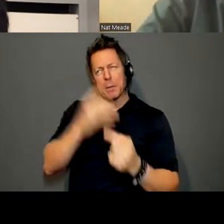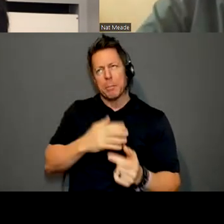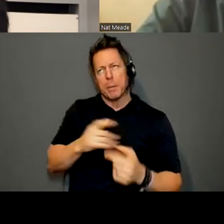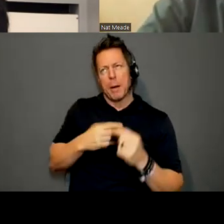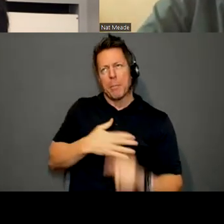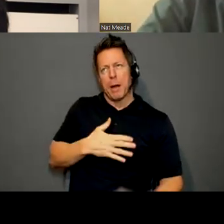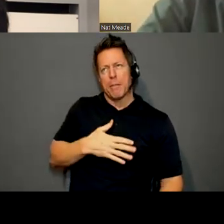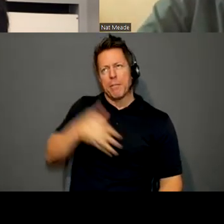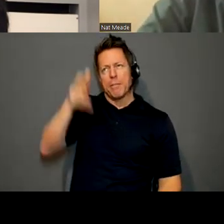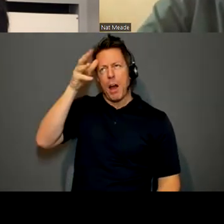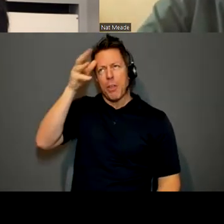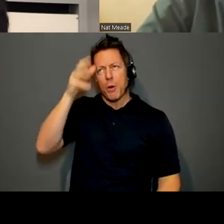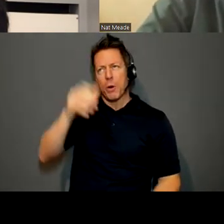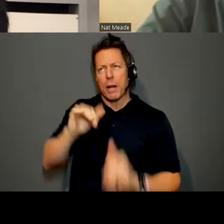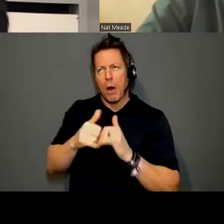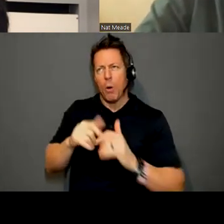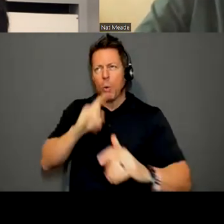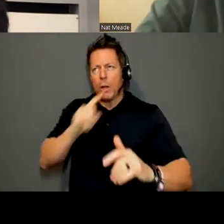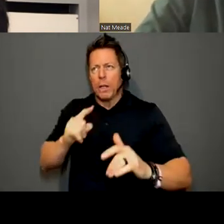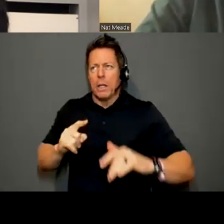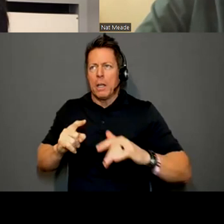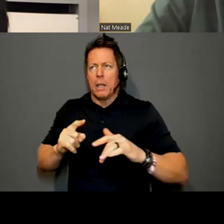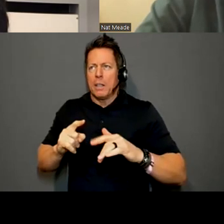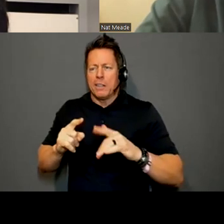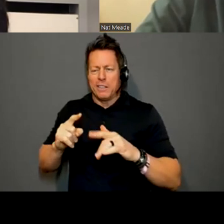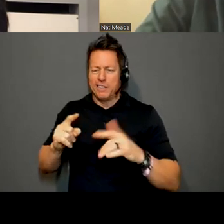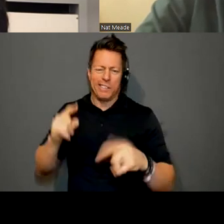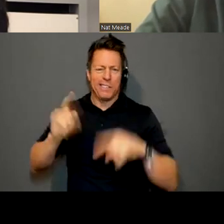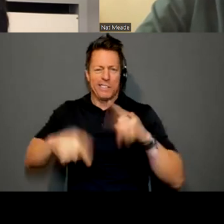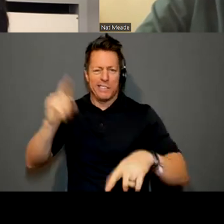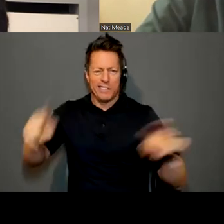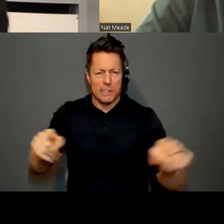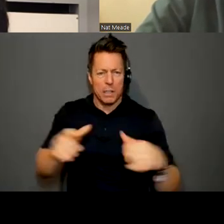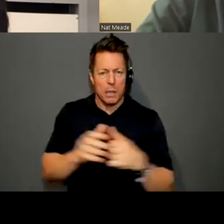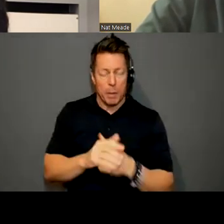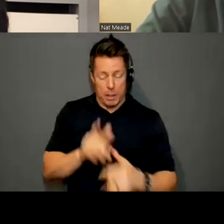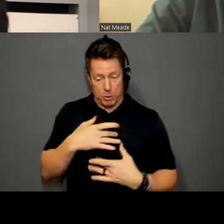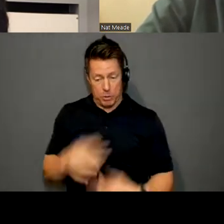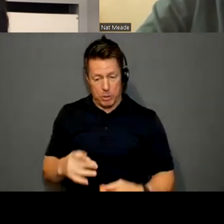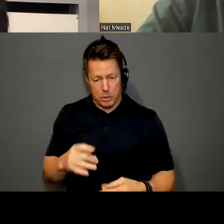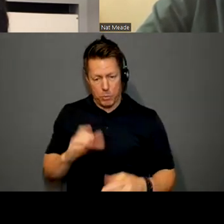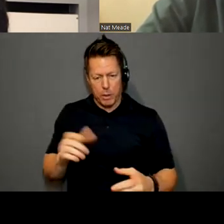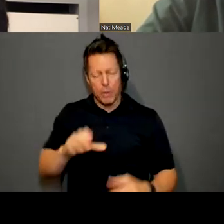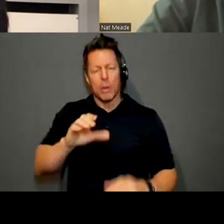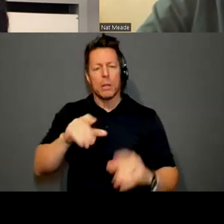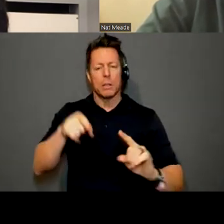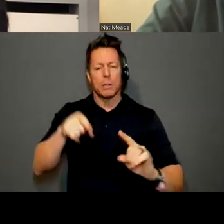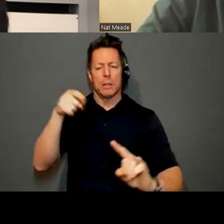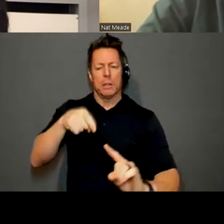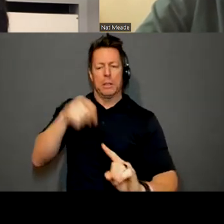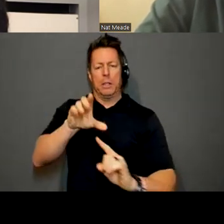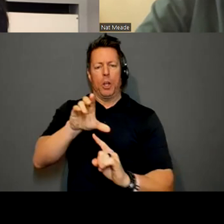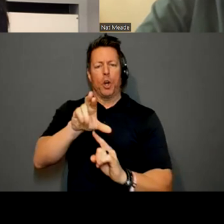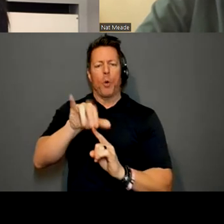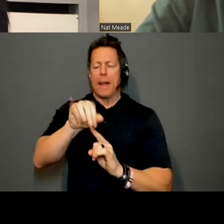unreliable these, these things are. So I guess what I'm interested in is kind of the, the crisis of Americans,